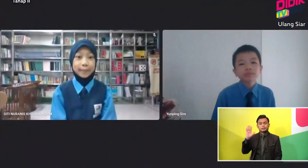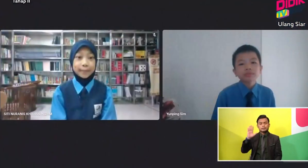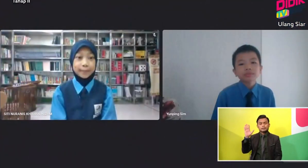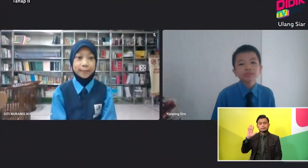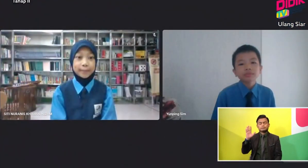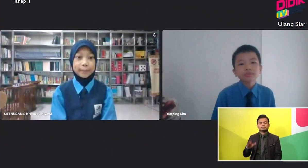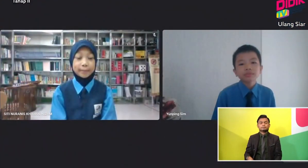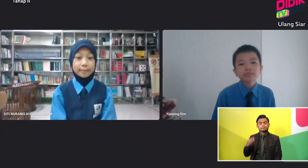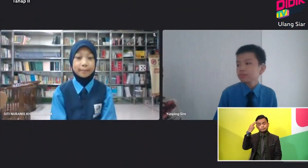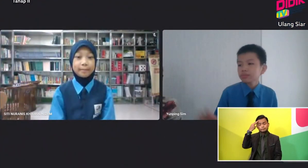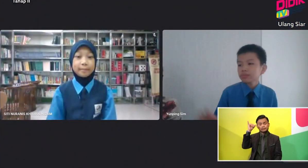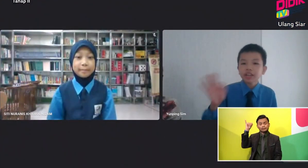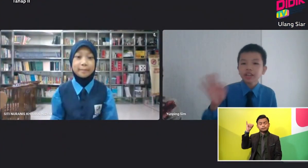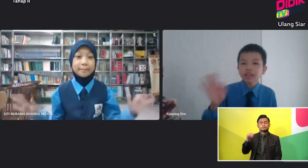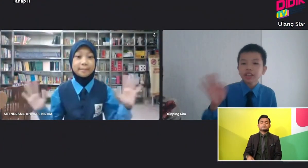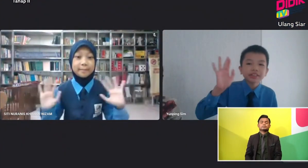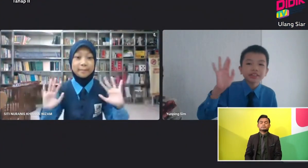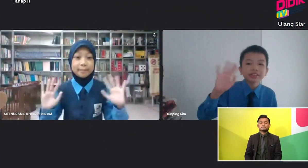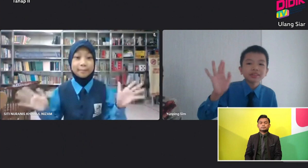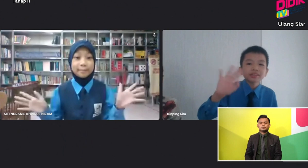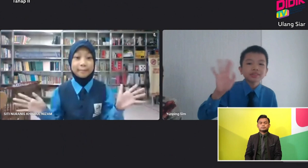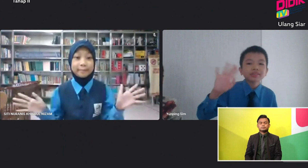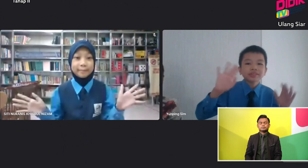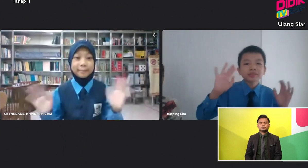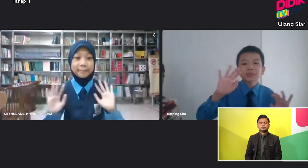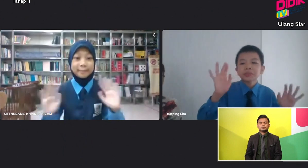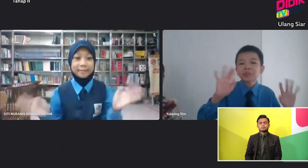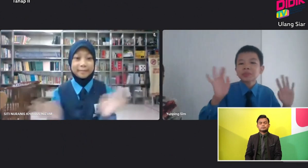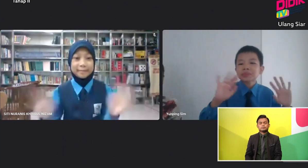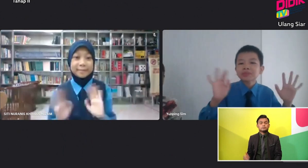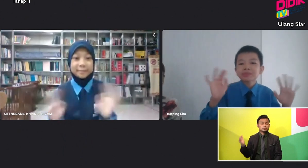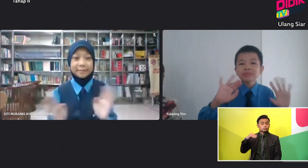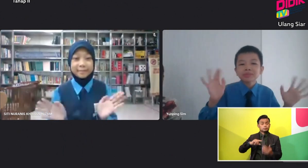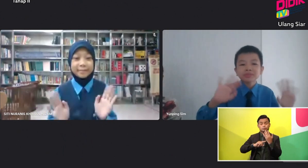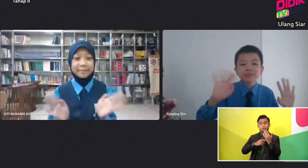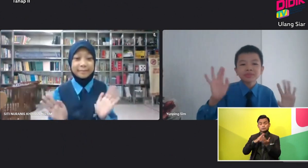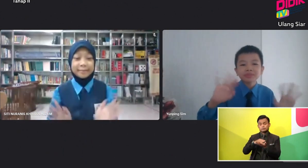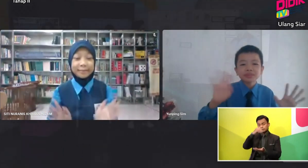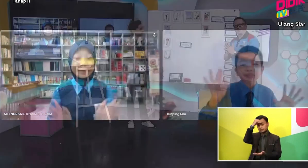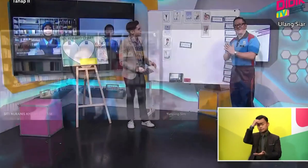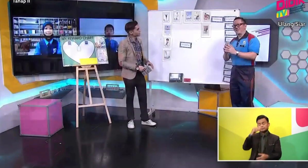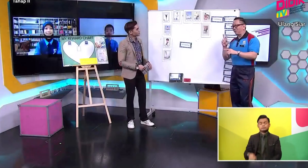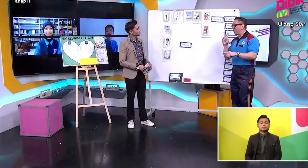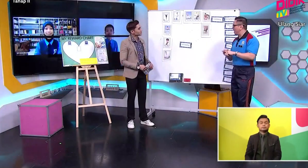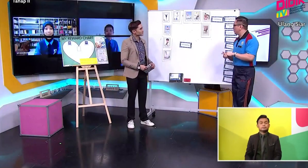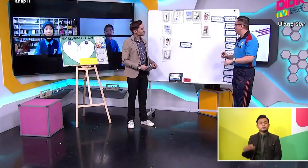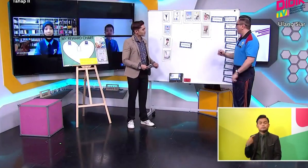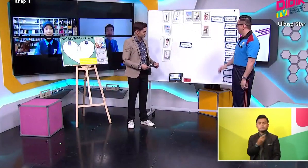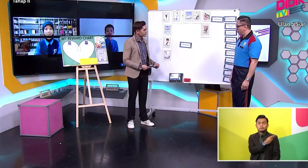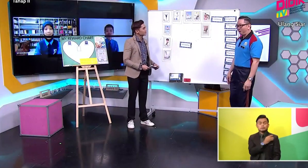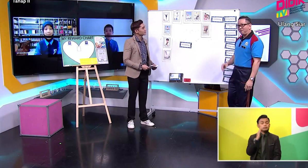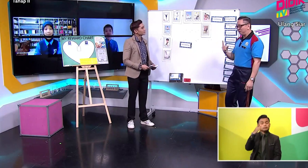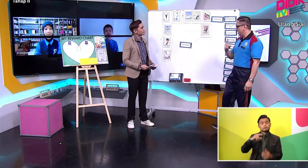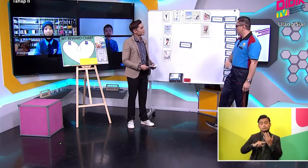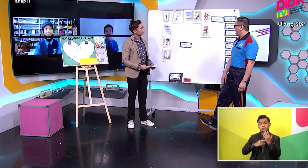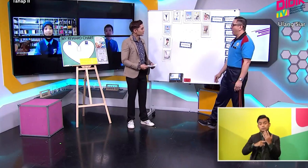Say hi. Ready. Yes. I believe they are ready. Let's start our lesson. are ready. Okay. We'll begin with our vocab today.